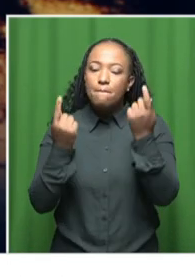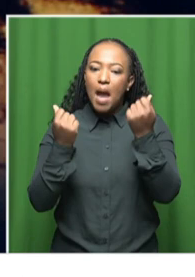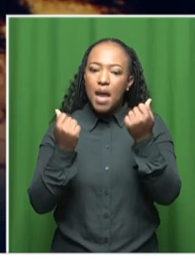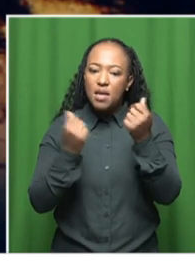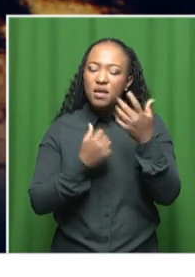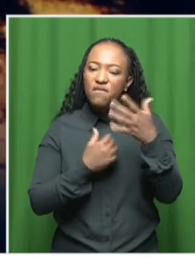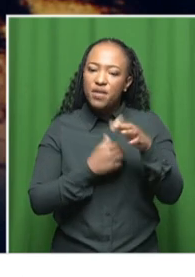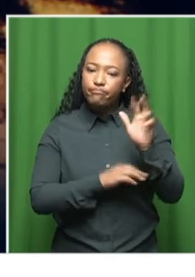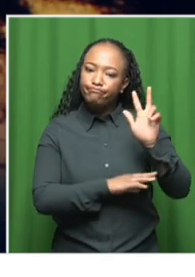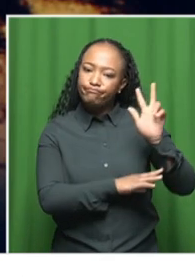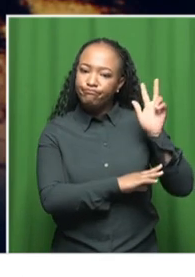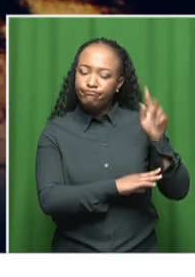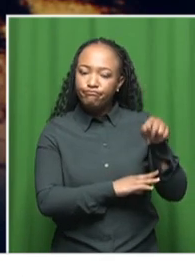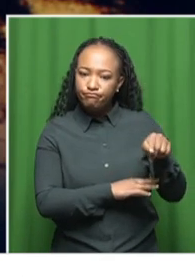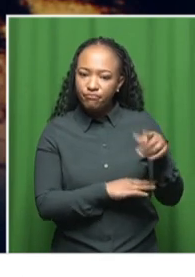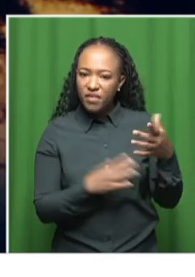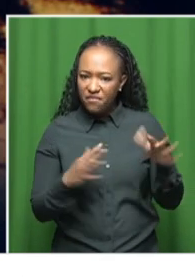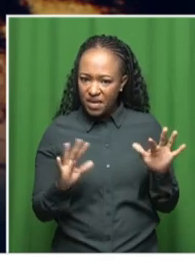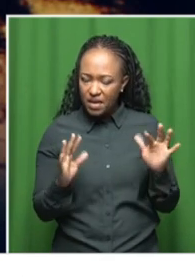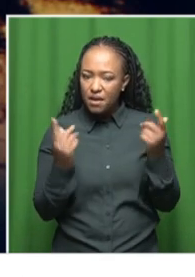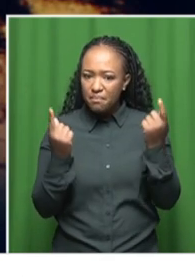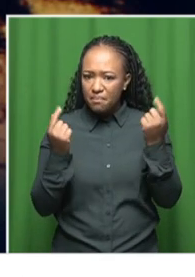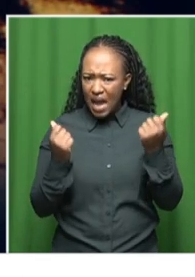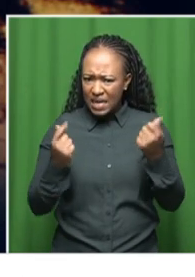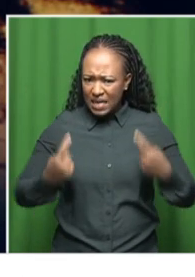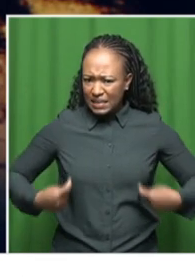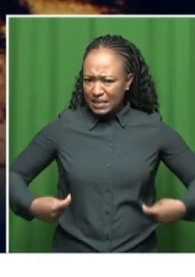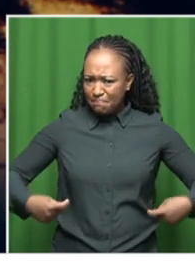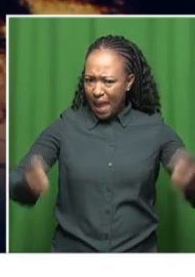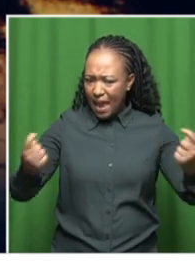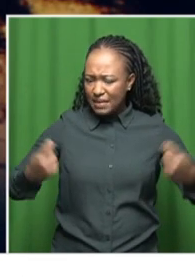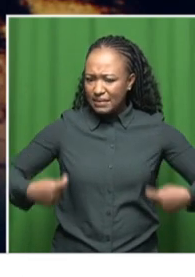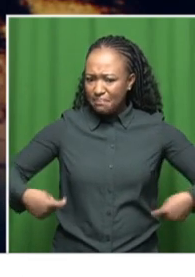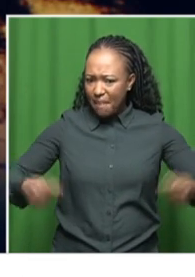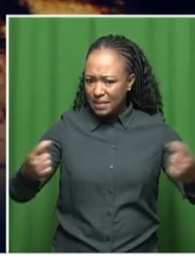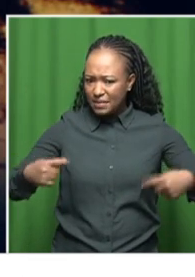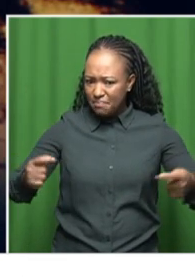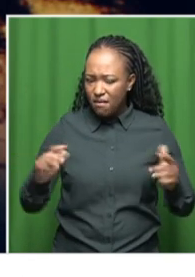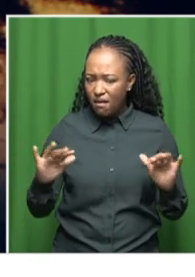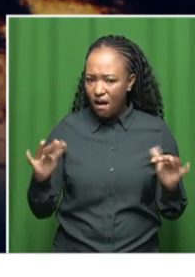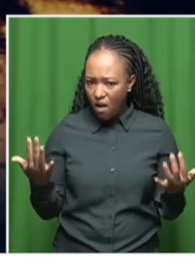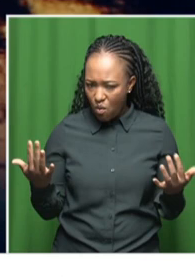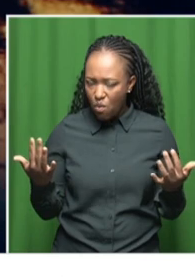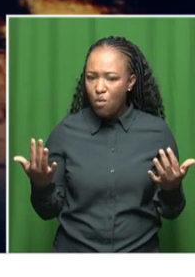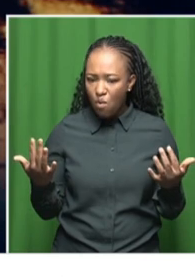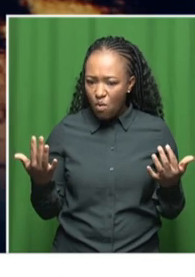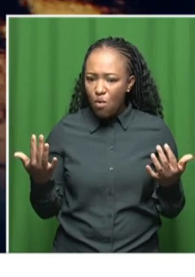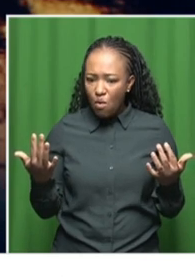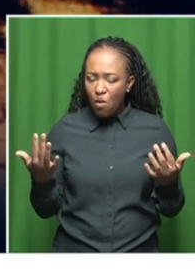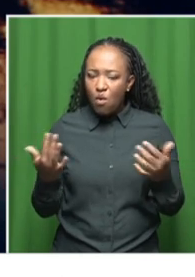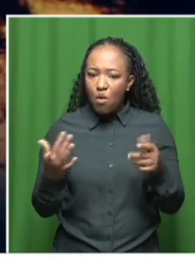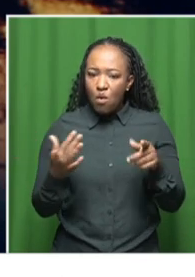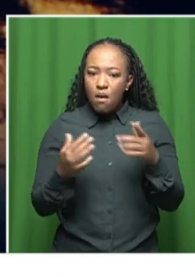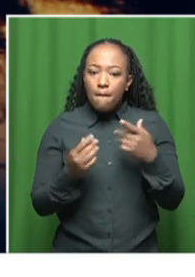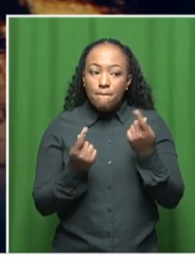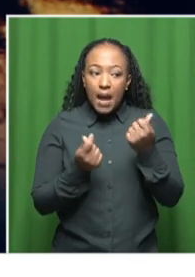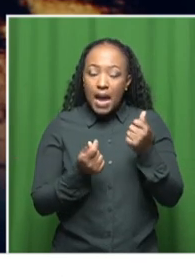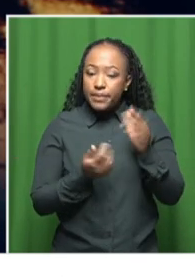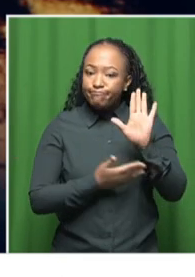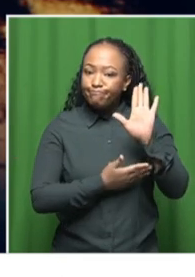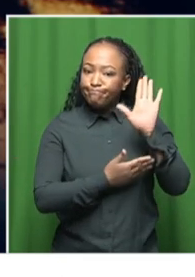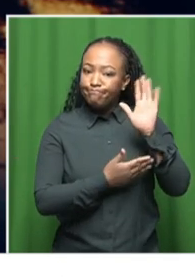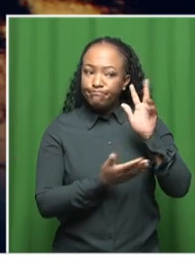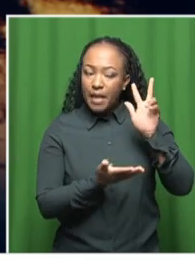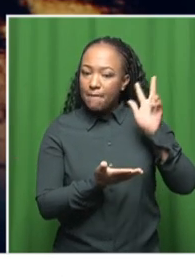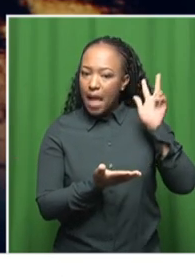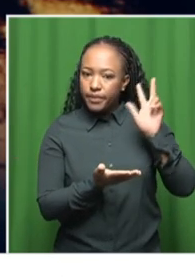do we know how that was spent? Do we have a breakdown of how much was actually pledged and how much was spent and how?